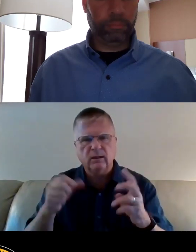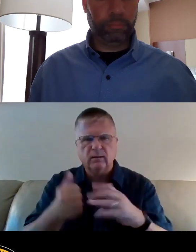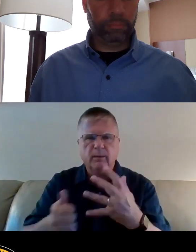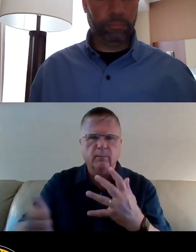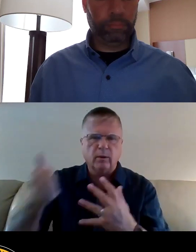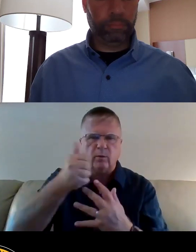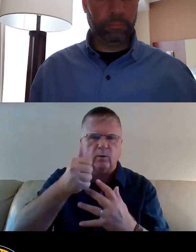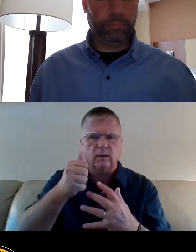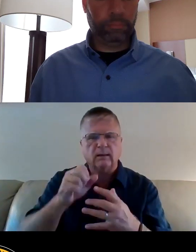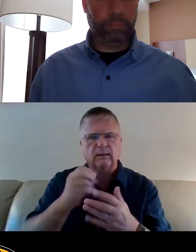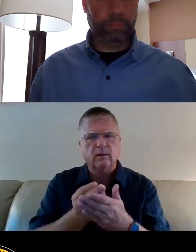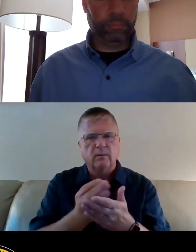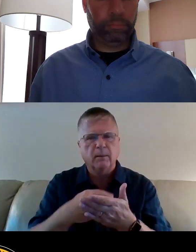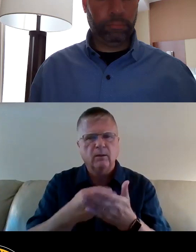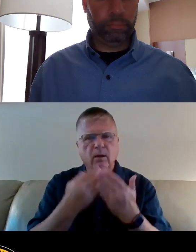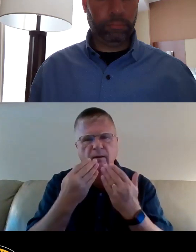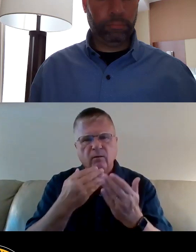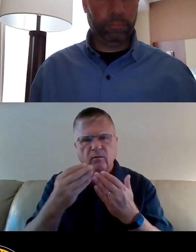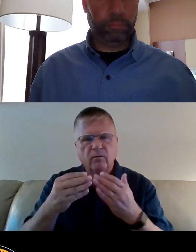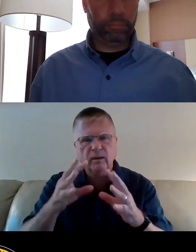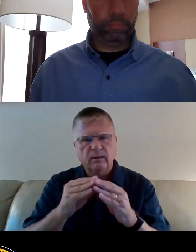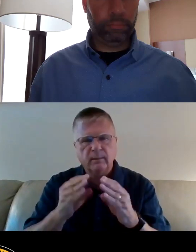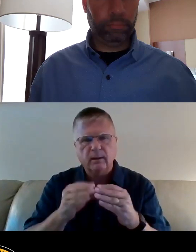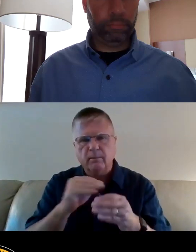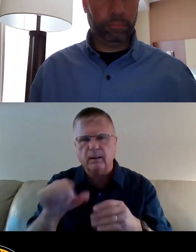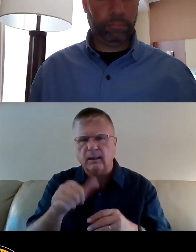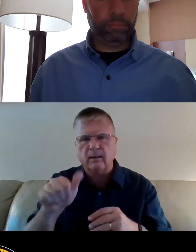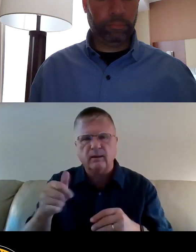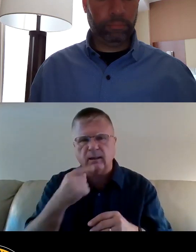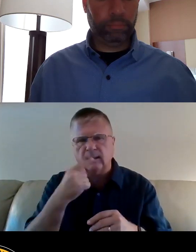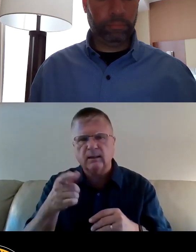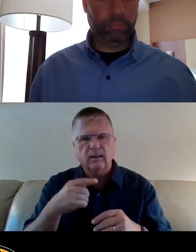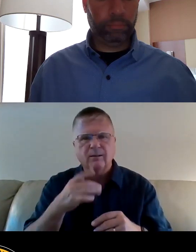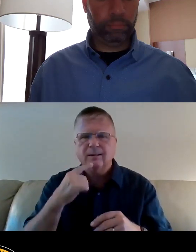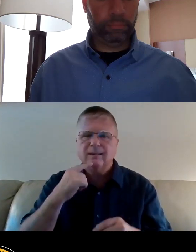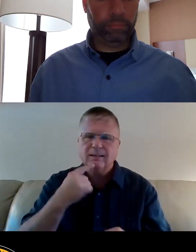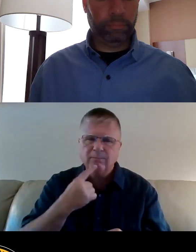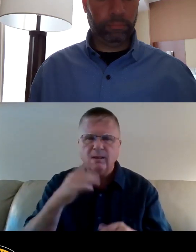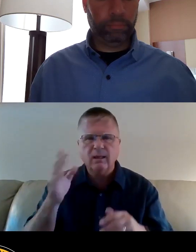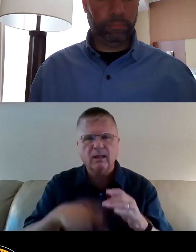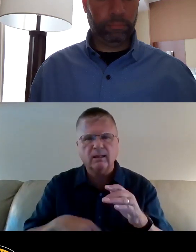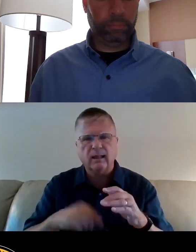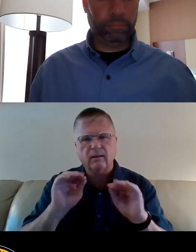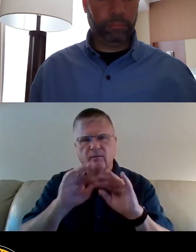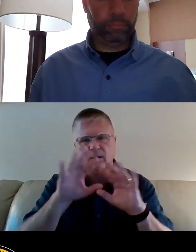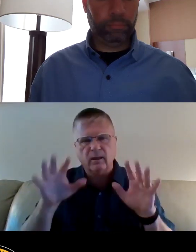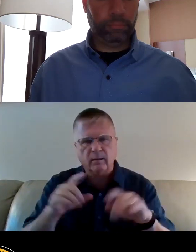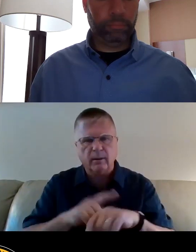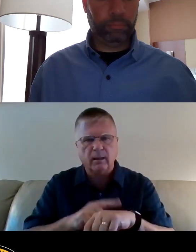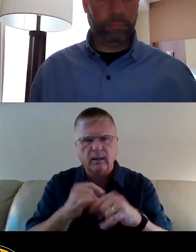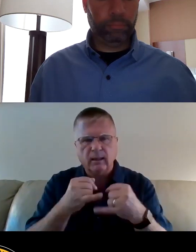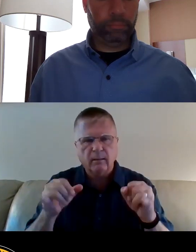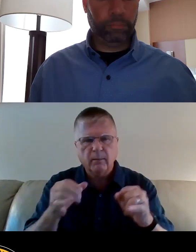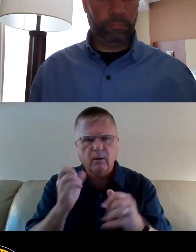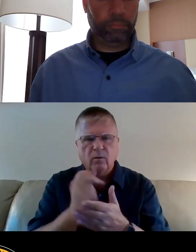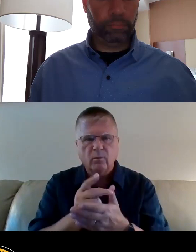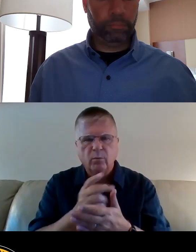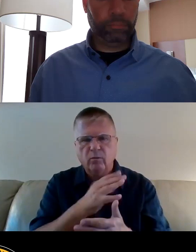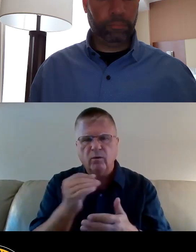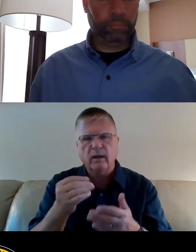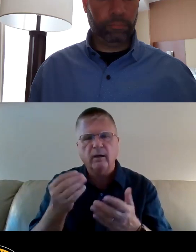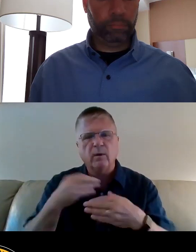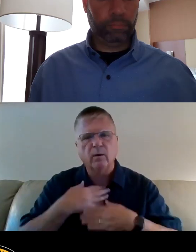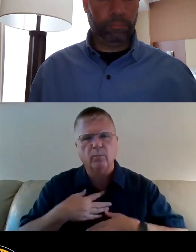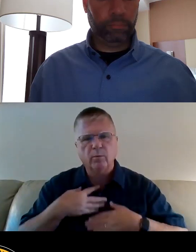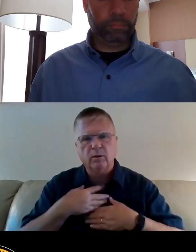We're grateful for these hearings, but like others have already stated, we're disappointed in the lack of clarity around the timeline for approval and opportunities for public input.